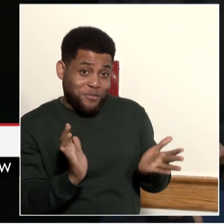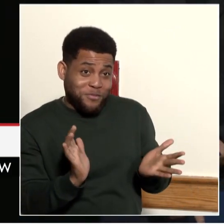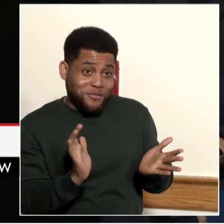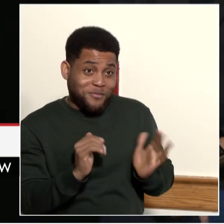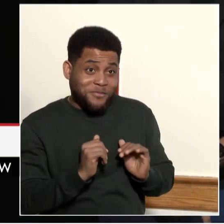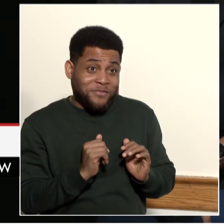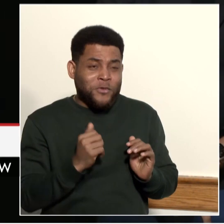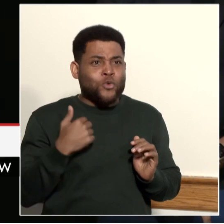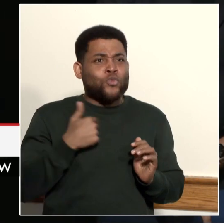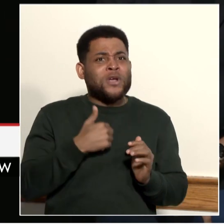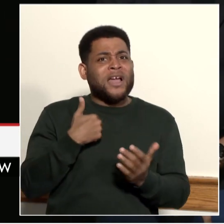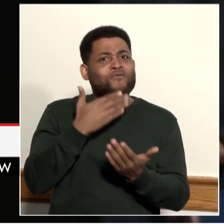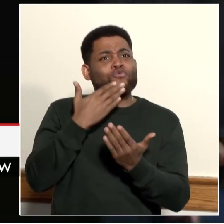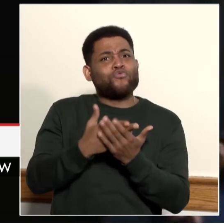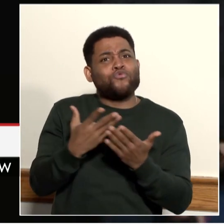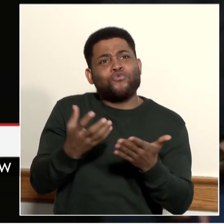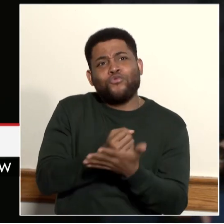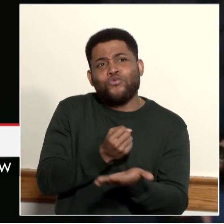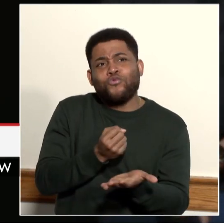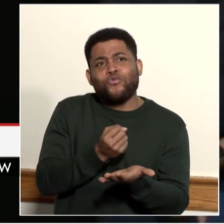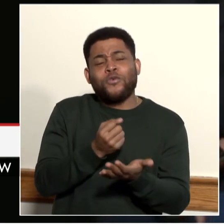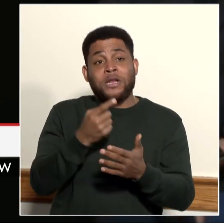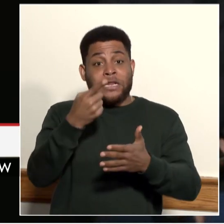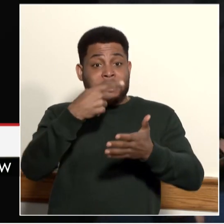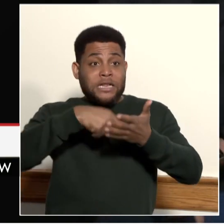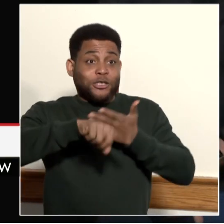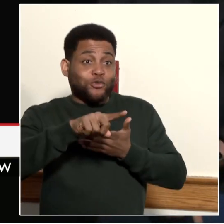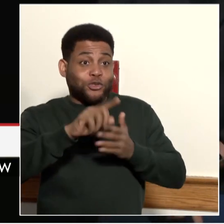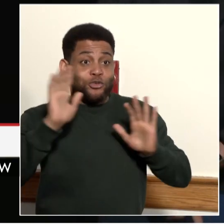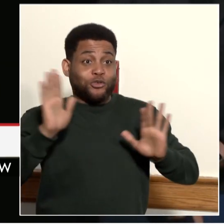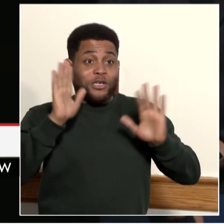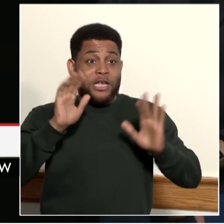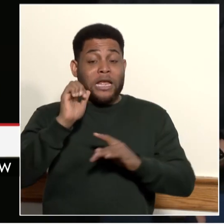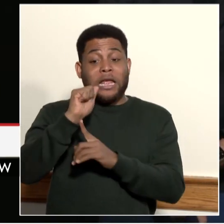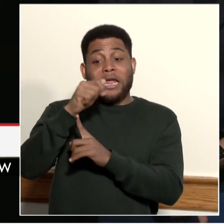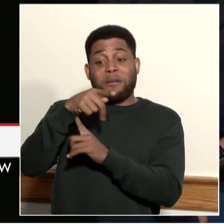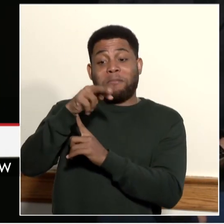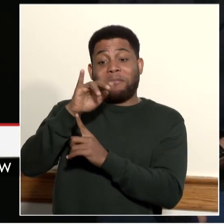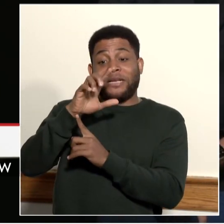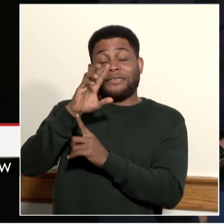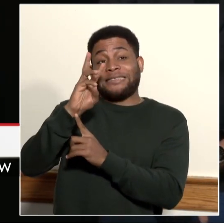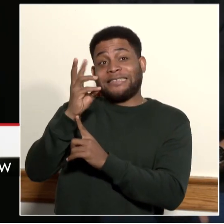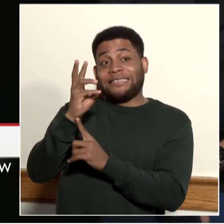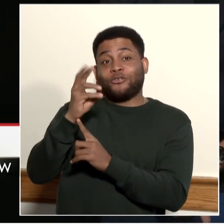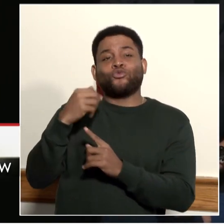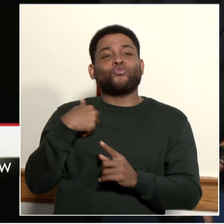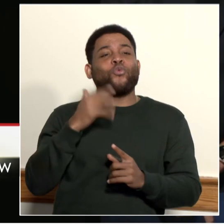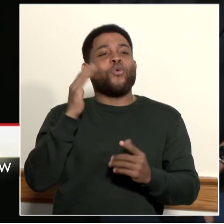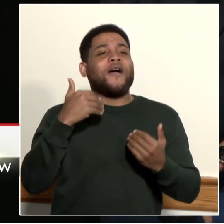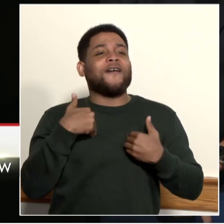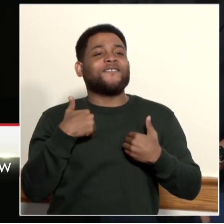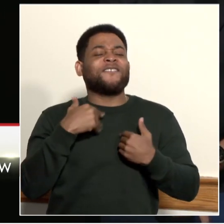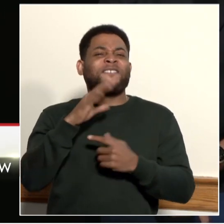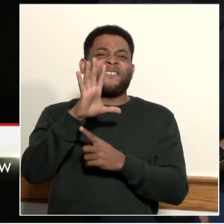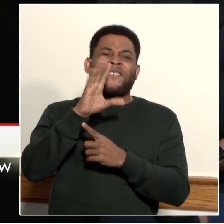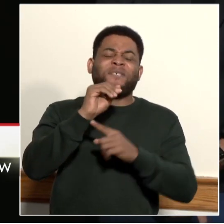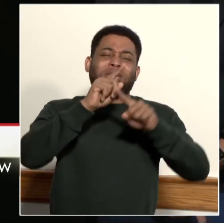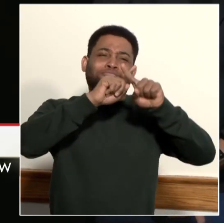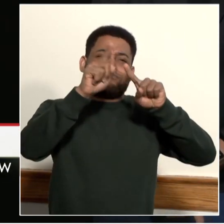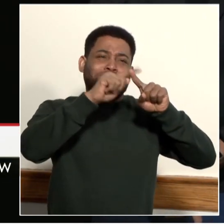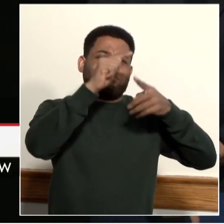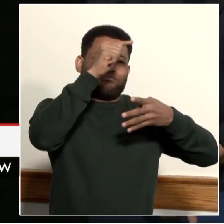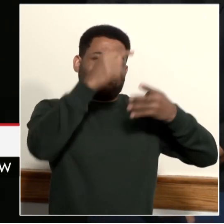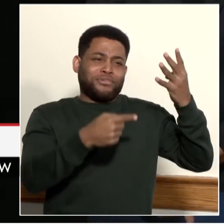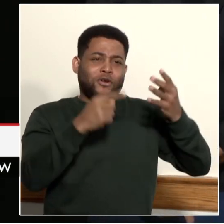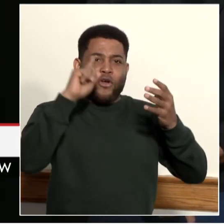Next Sunday on April 6th, we will bring together more than 50 government agencies and partners at Raymond Elementary School, just down